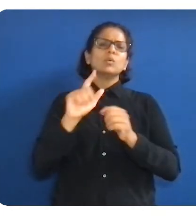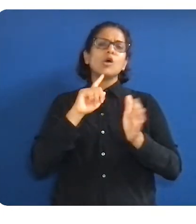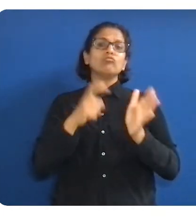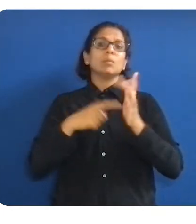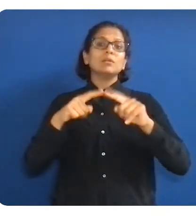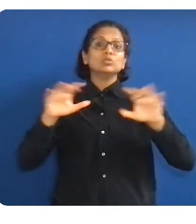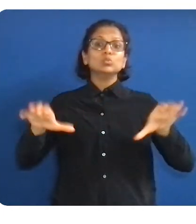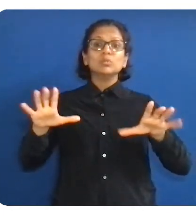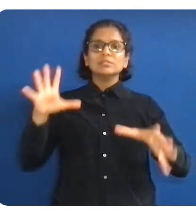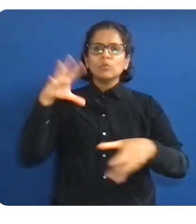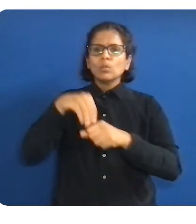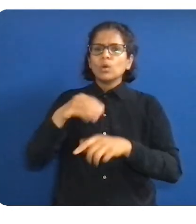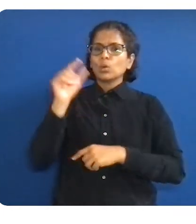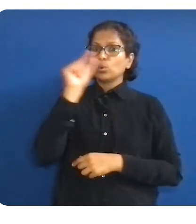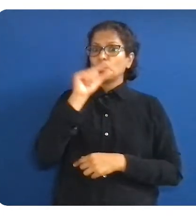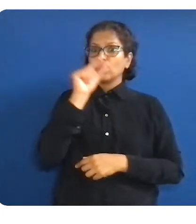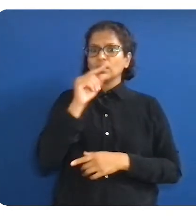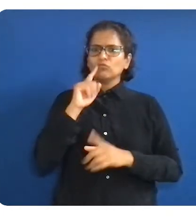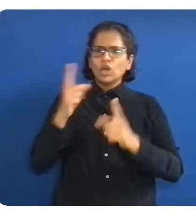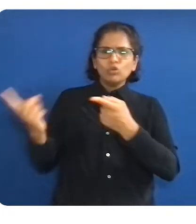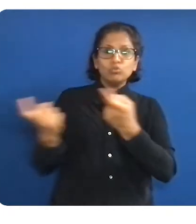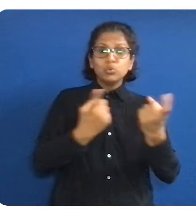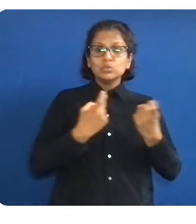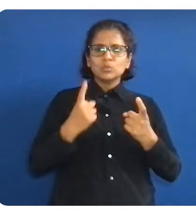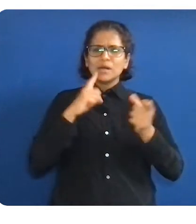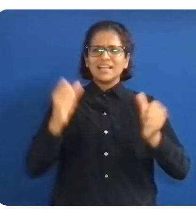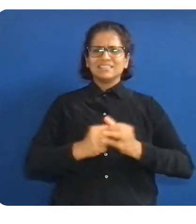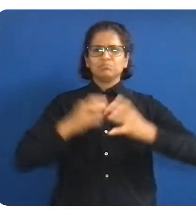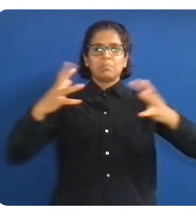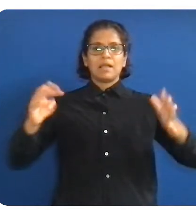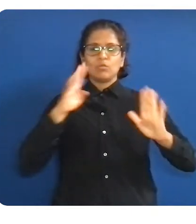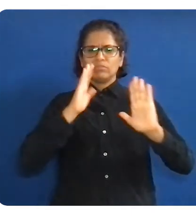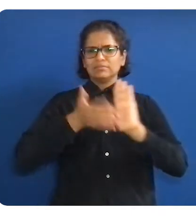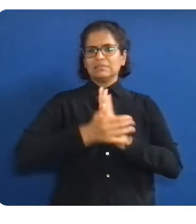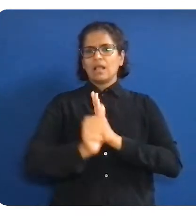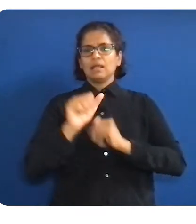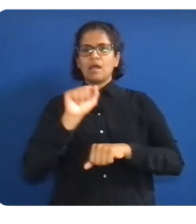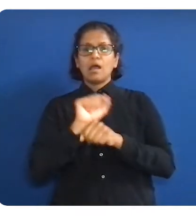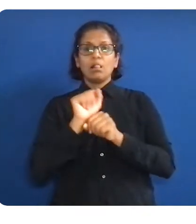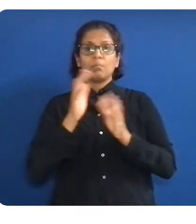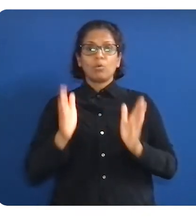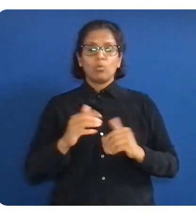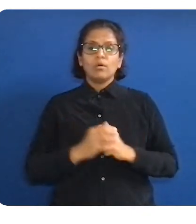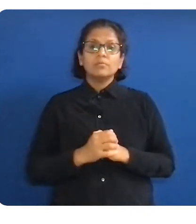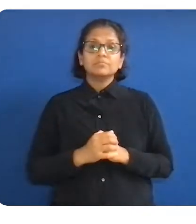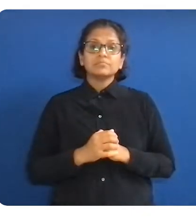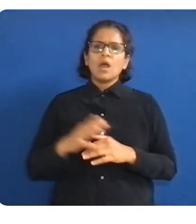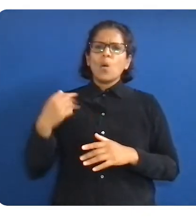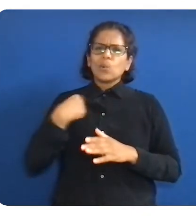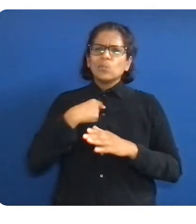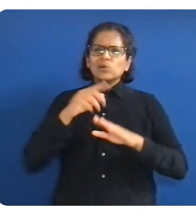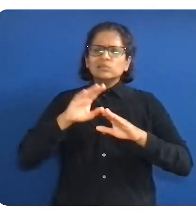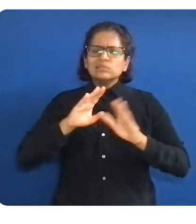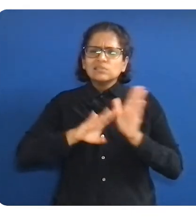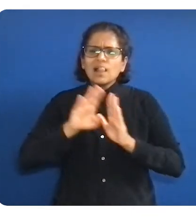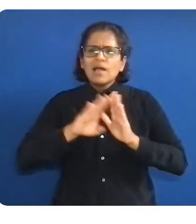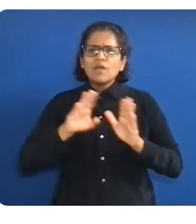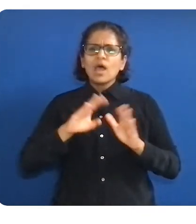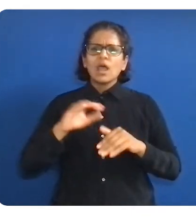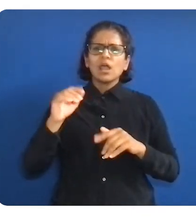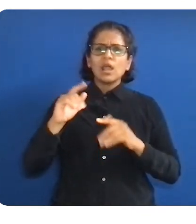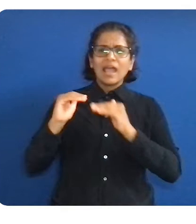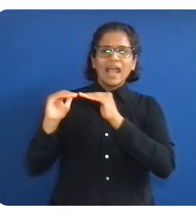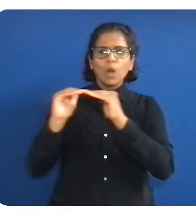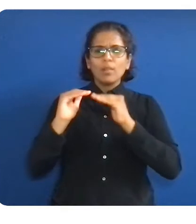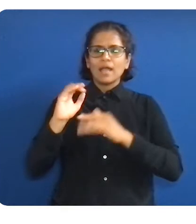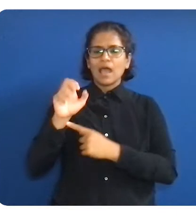doubled the size of our retention and progression team, and we're on a path to triple this team by 2022. And this enables